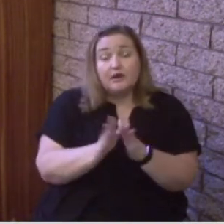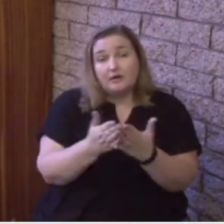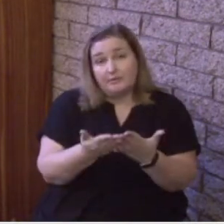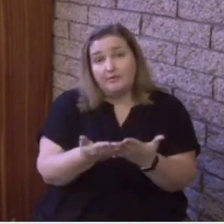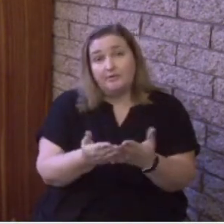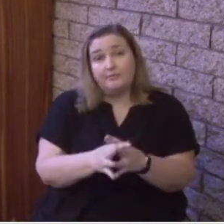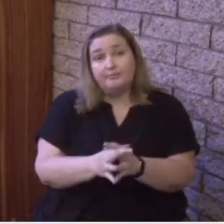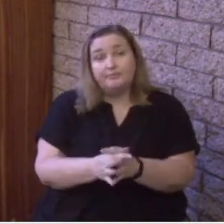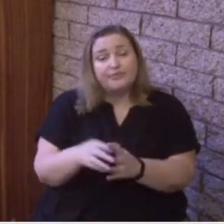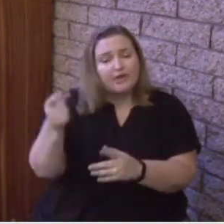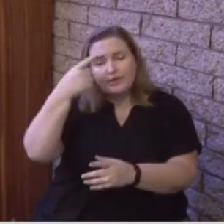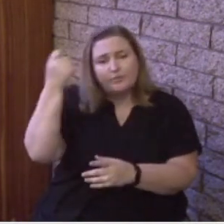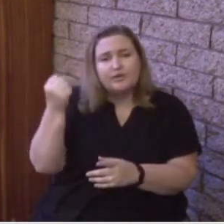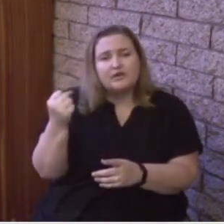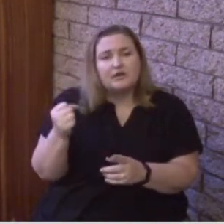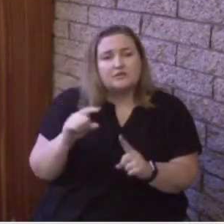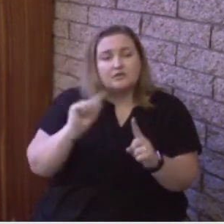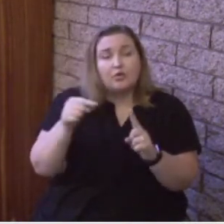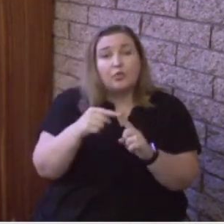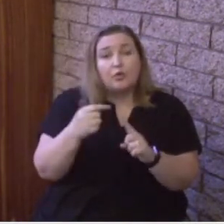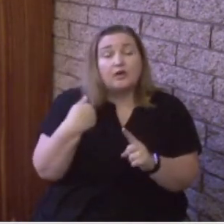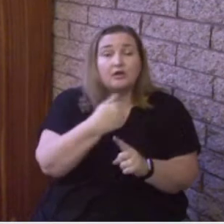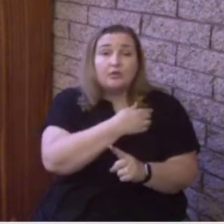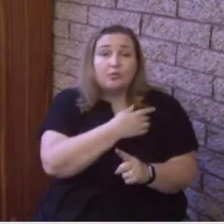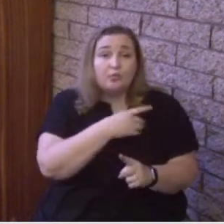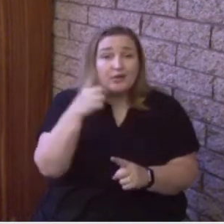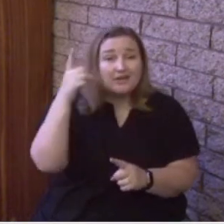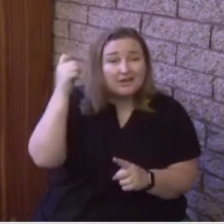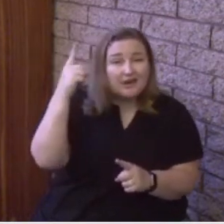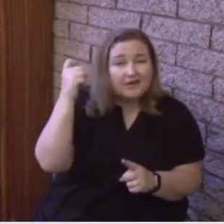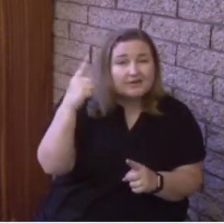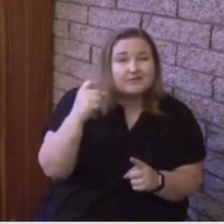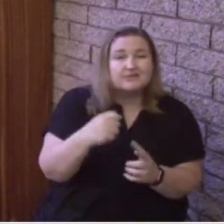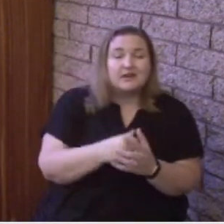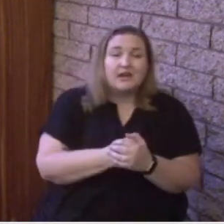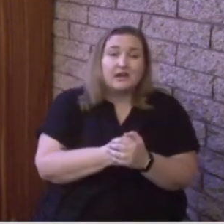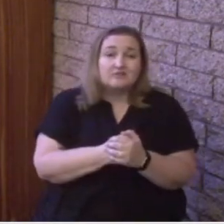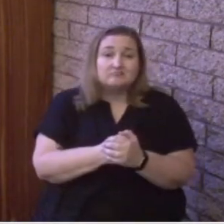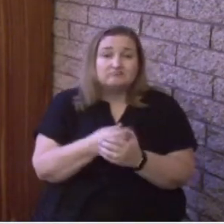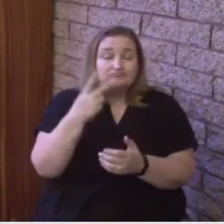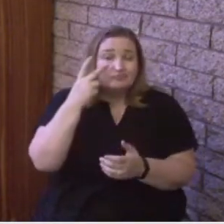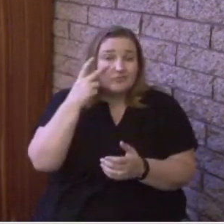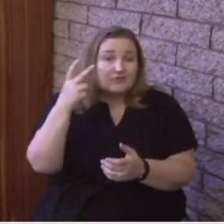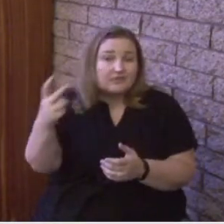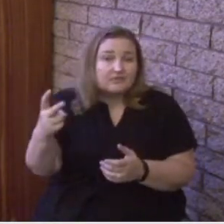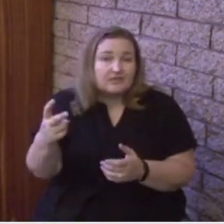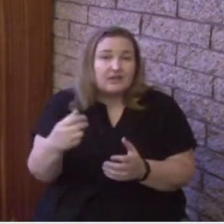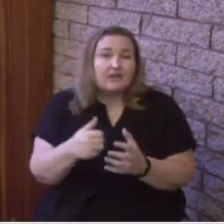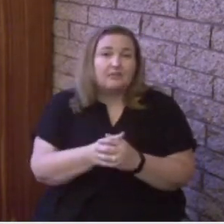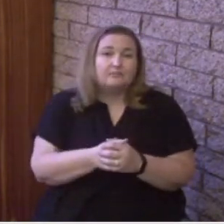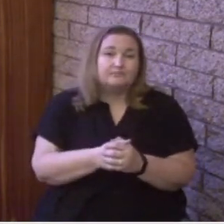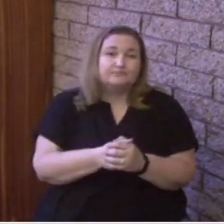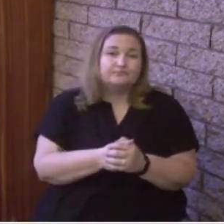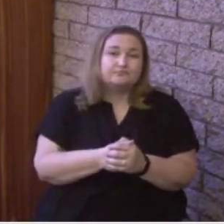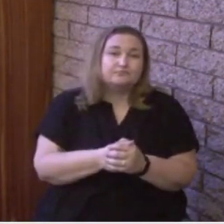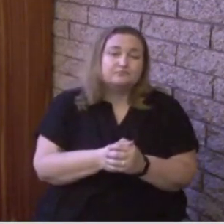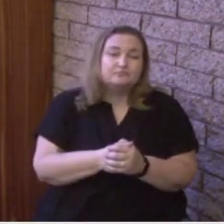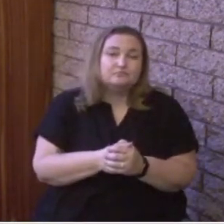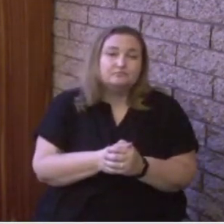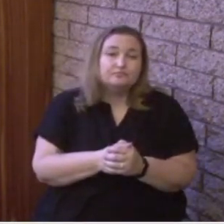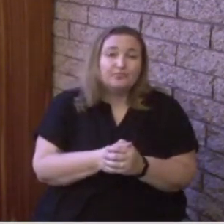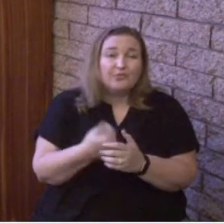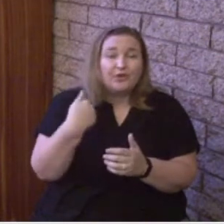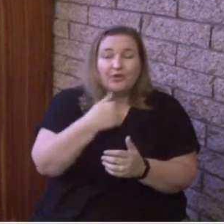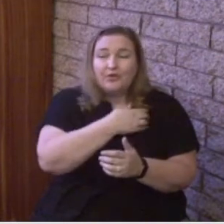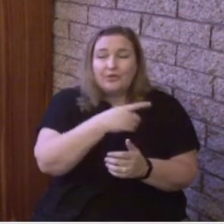Because when we understand and we recognize that the Holy Spirit, His presence is there and at work and we